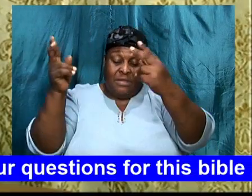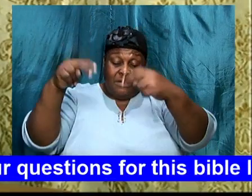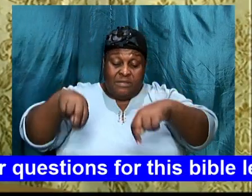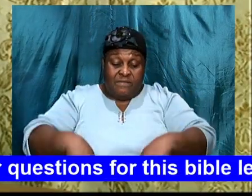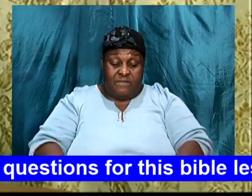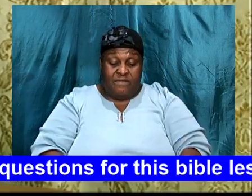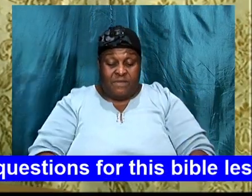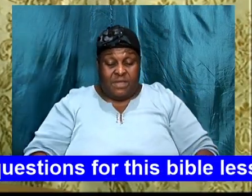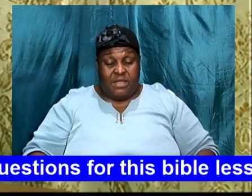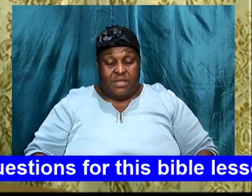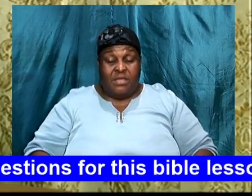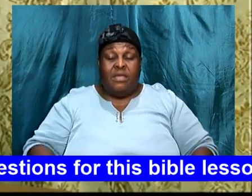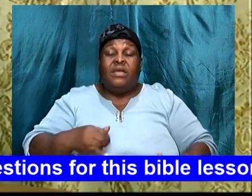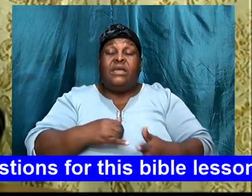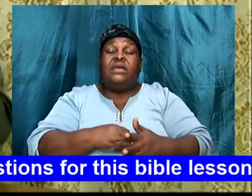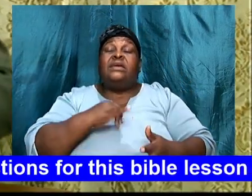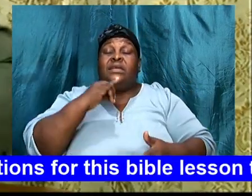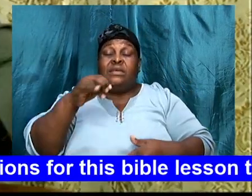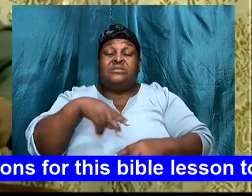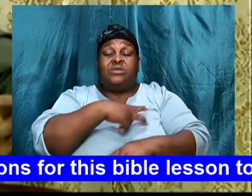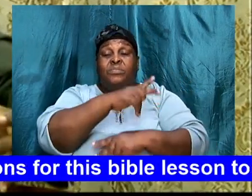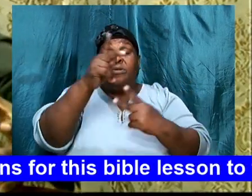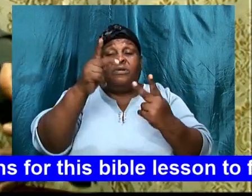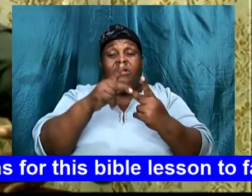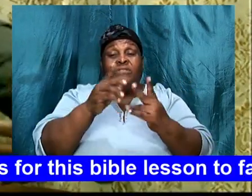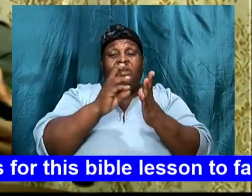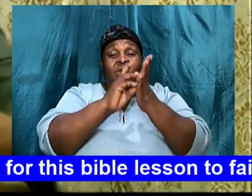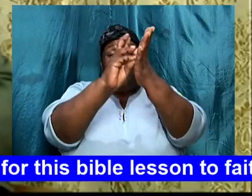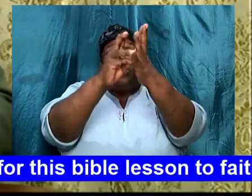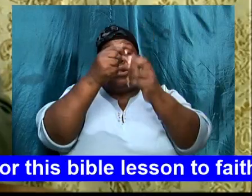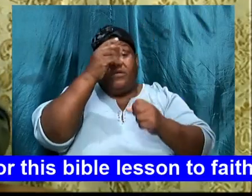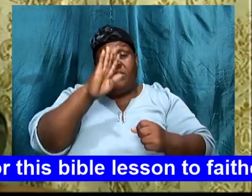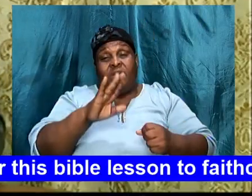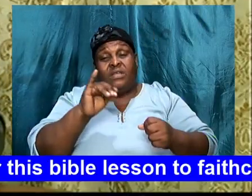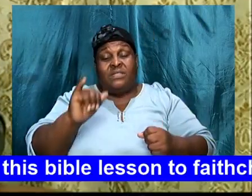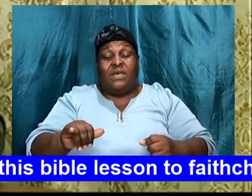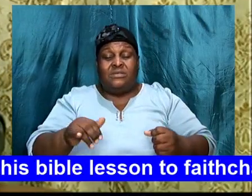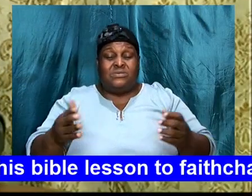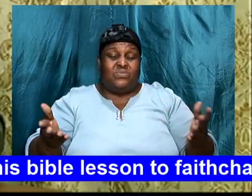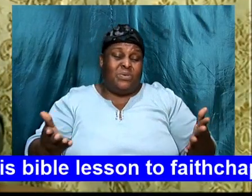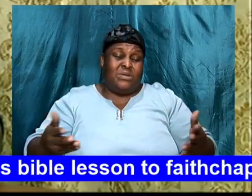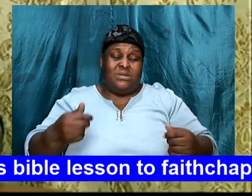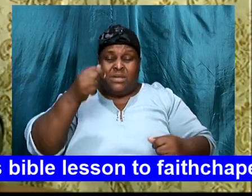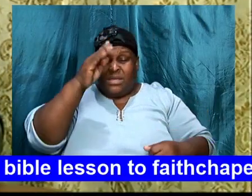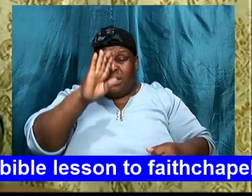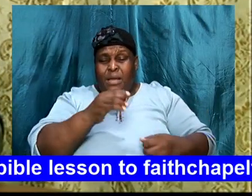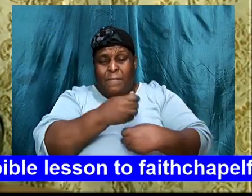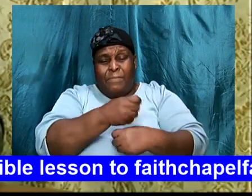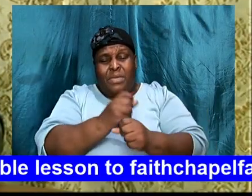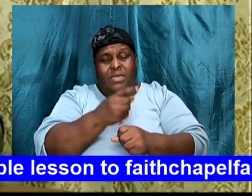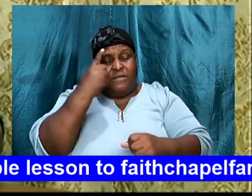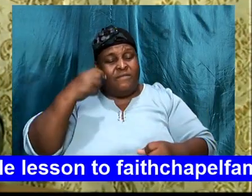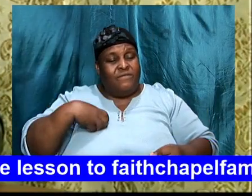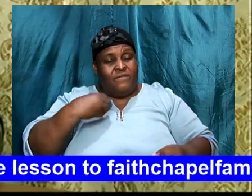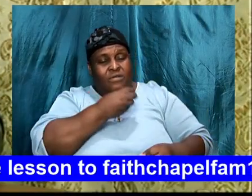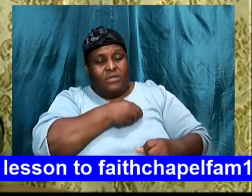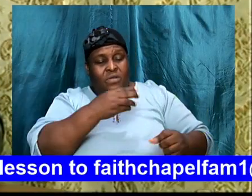it is the perfect will, of God, this is what, he designed, for our lives,